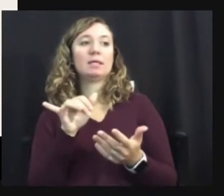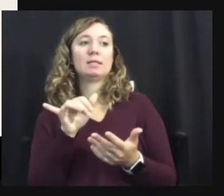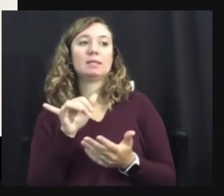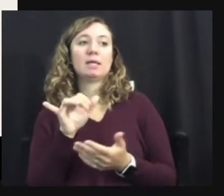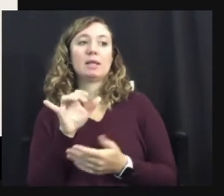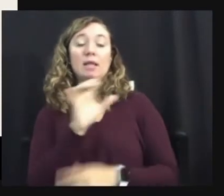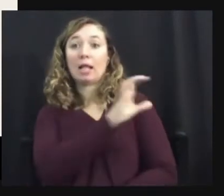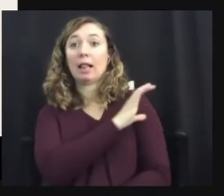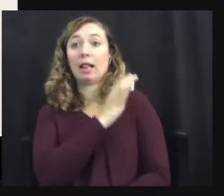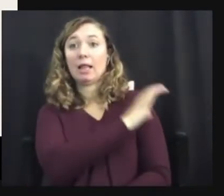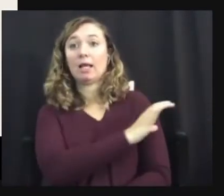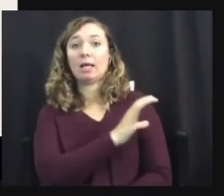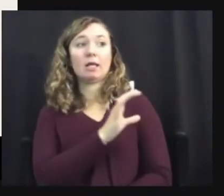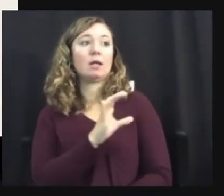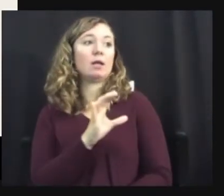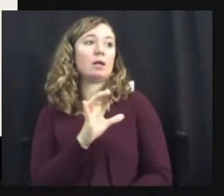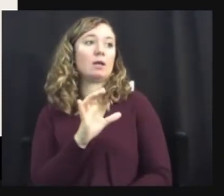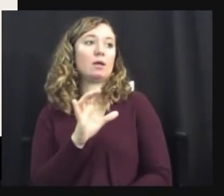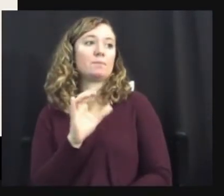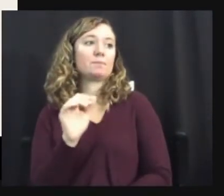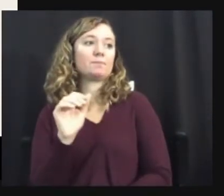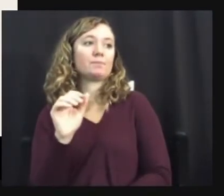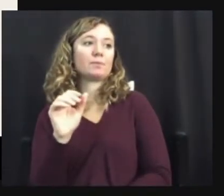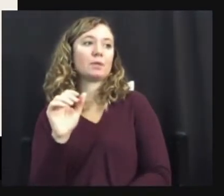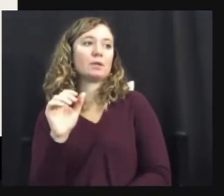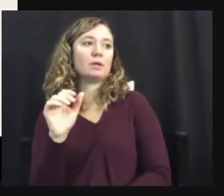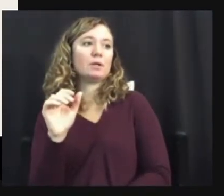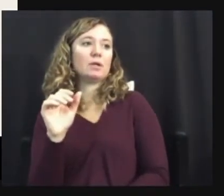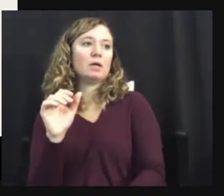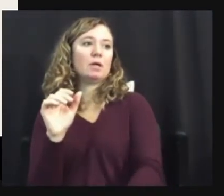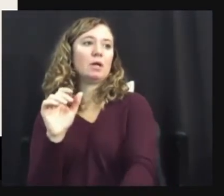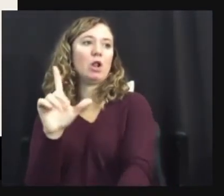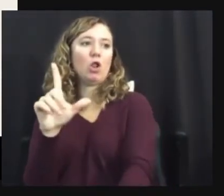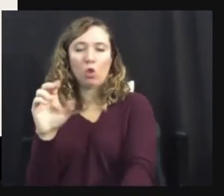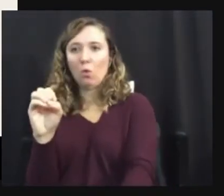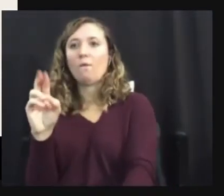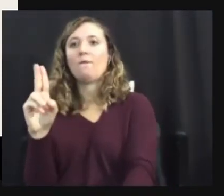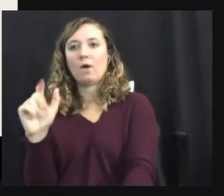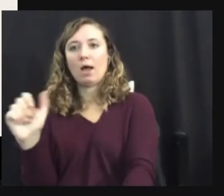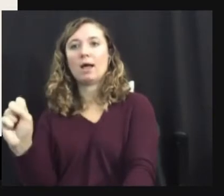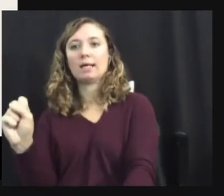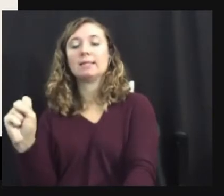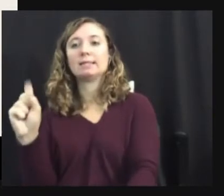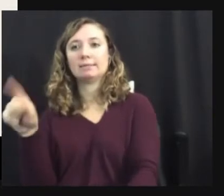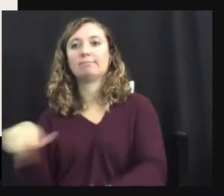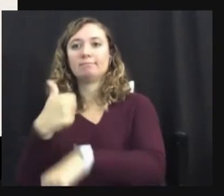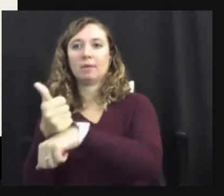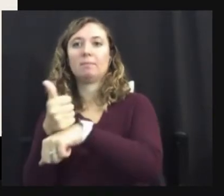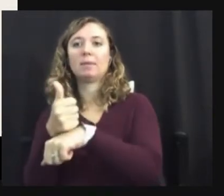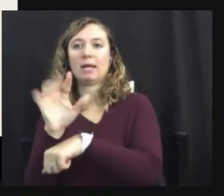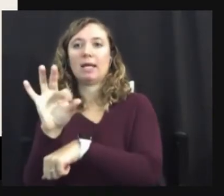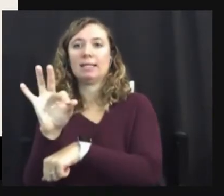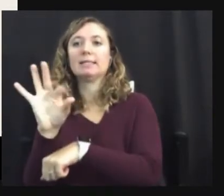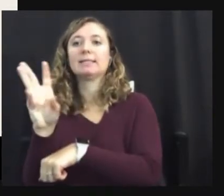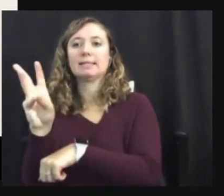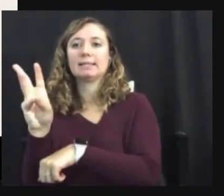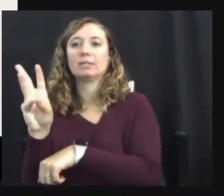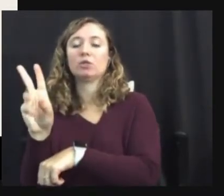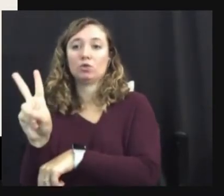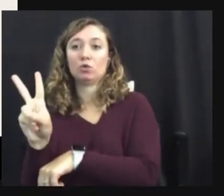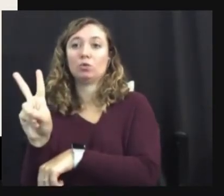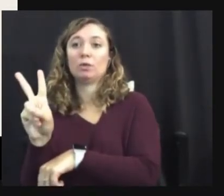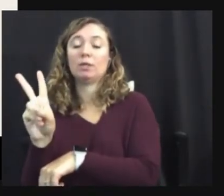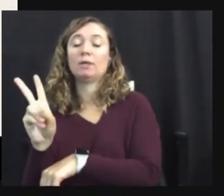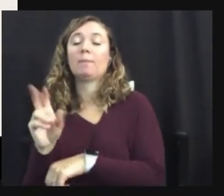um, Lovas established in 1962. In, in 1944, I should also mention,